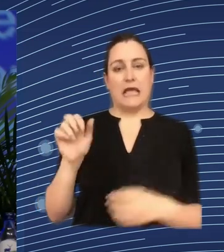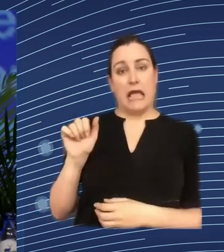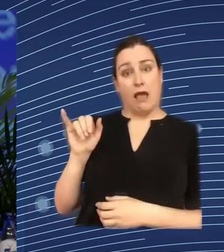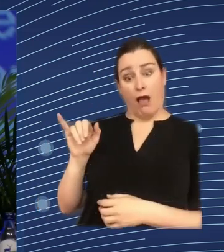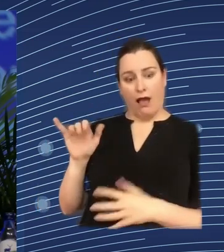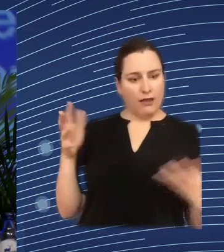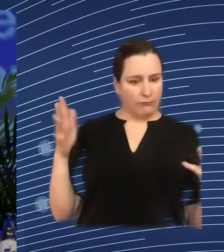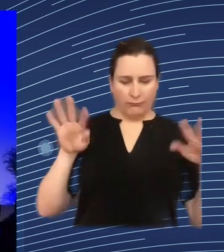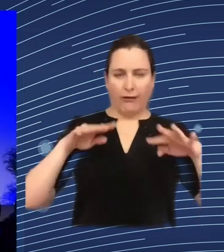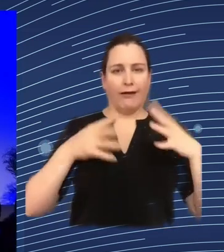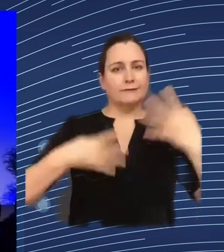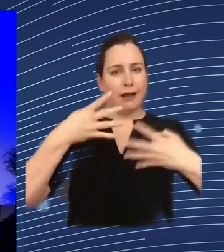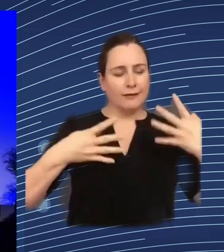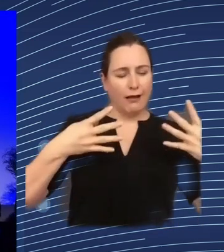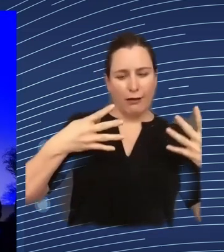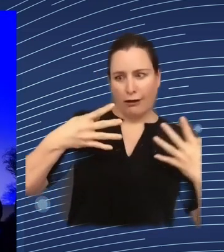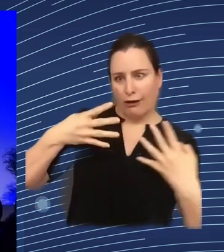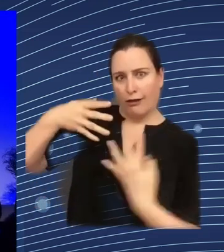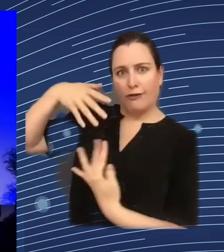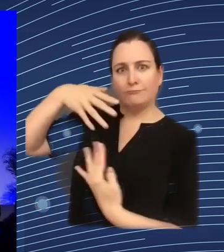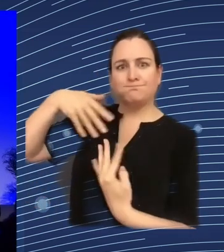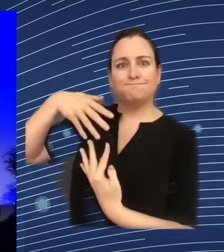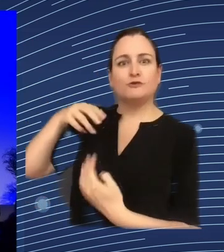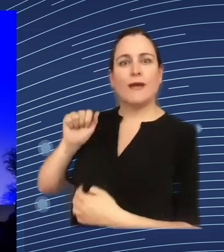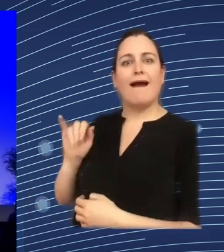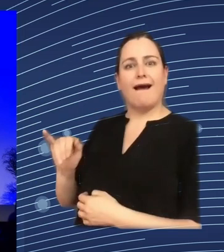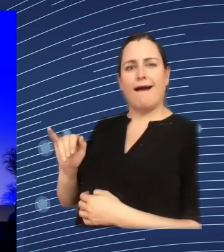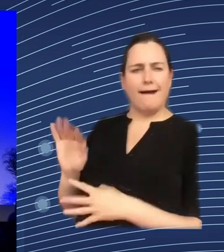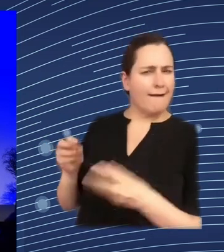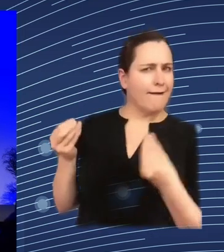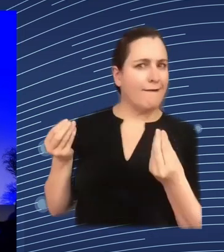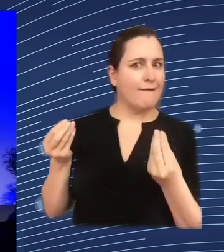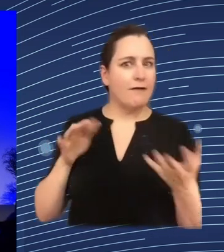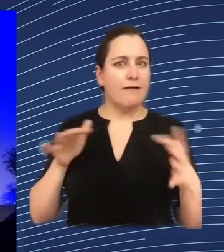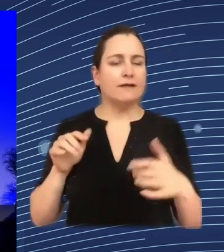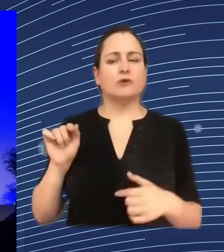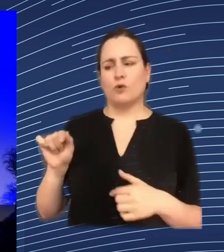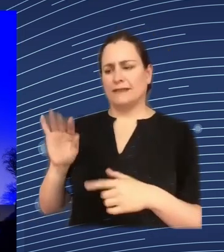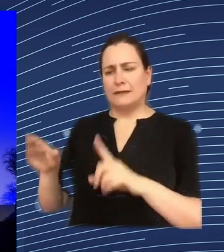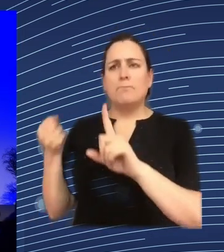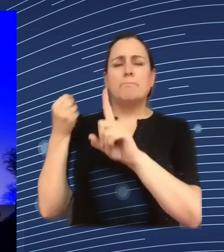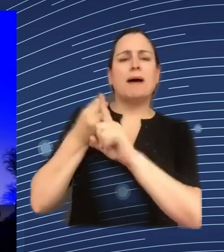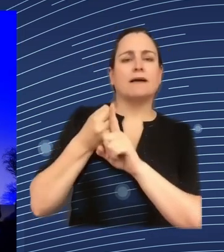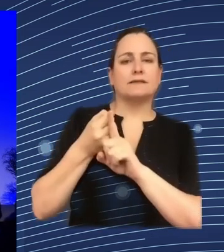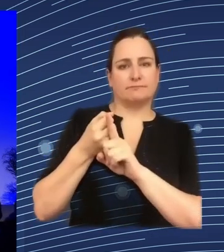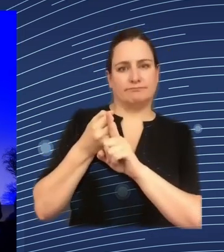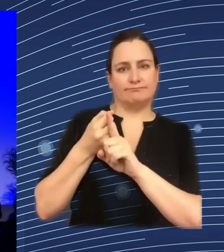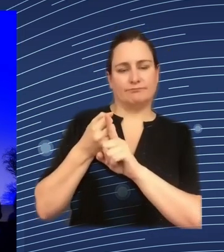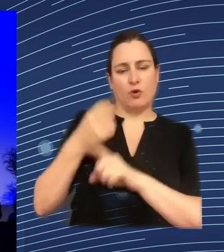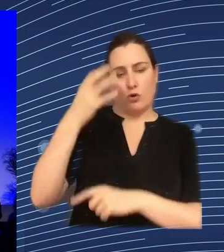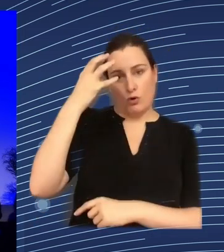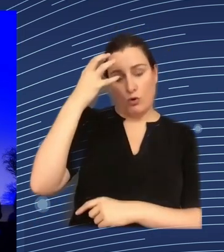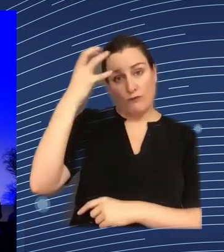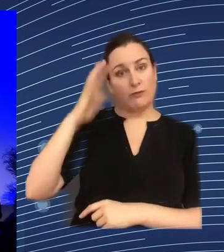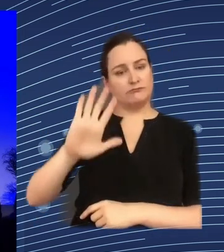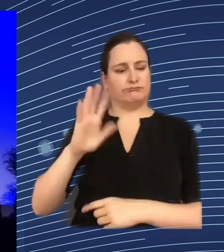workers particularly affected now I mean apart from the platform economy that we of course know well first of all thank you for having me